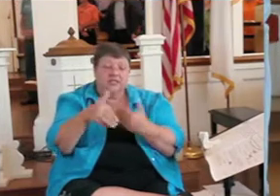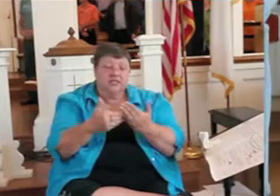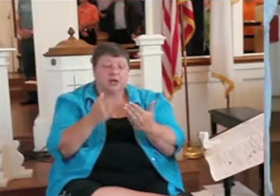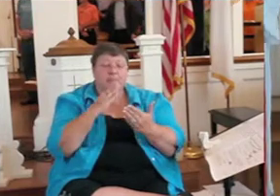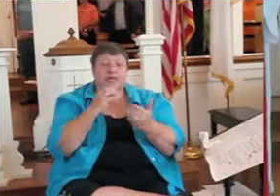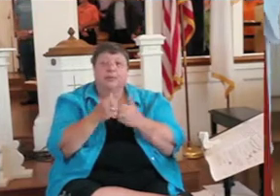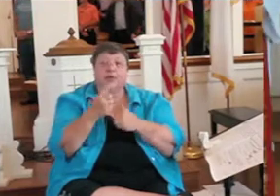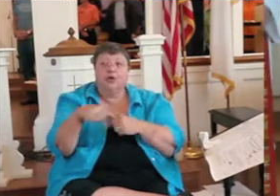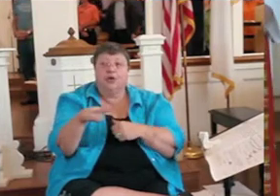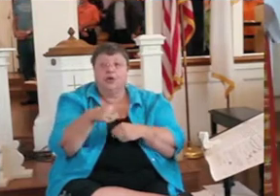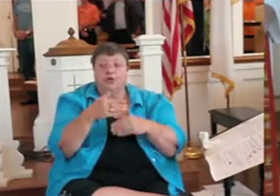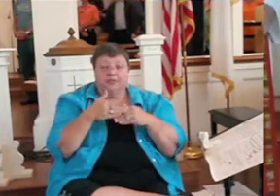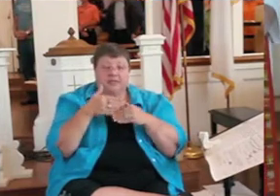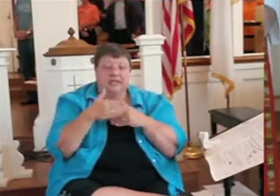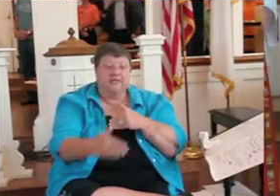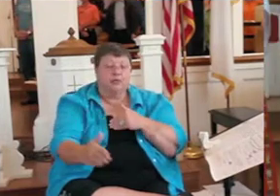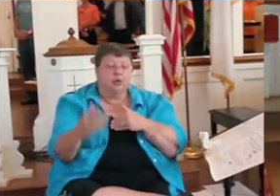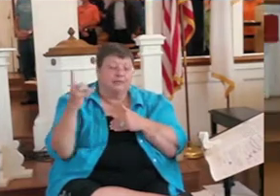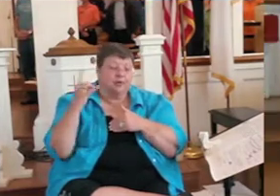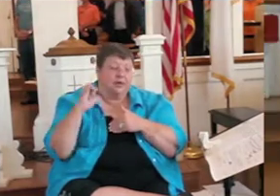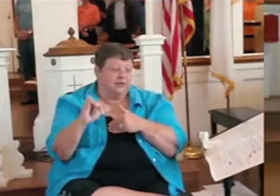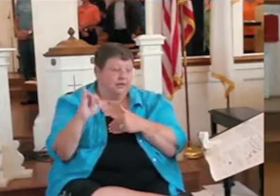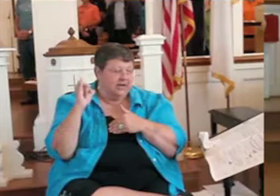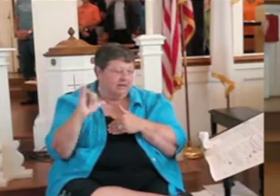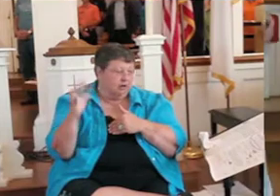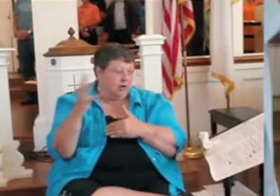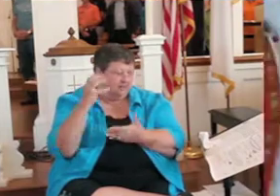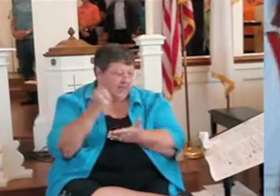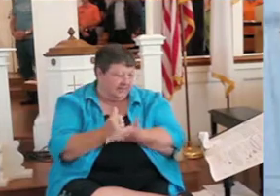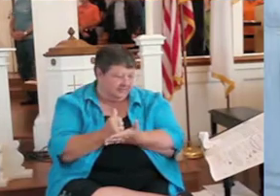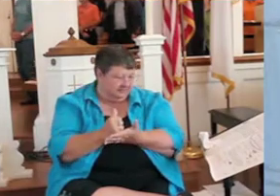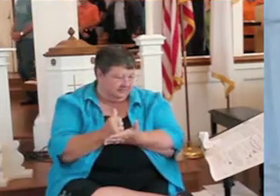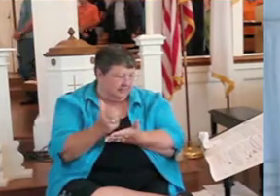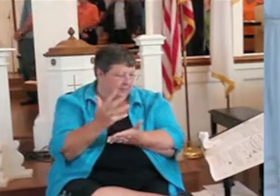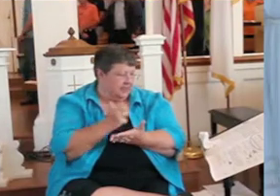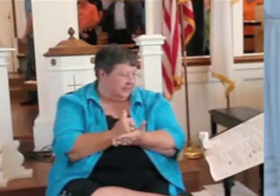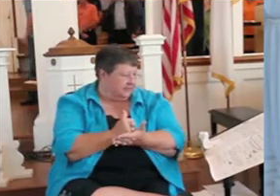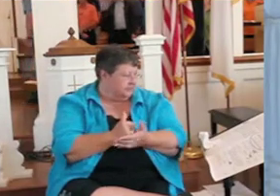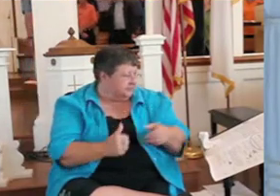be with you from this day forward and forever in heaven. Amen. Amen.